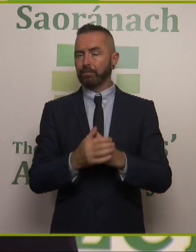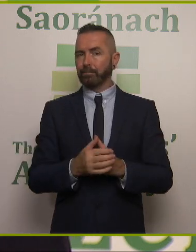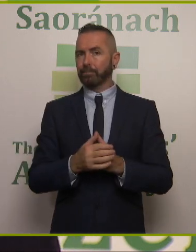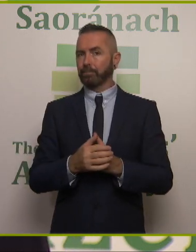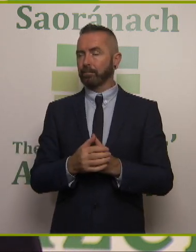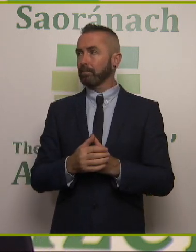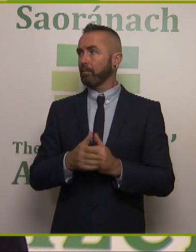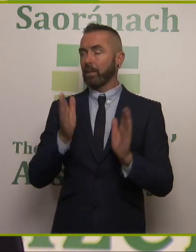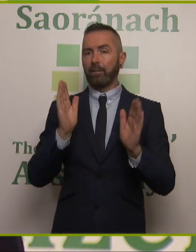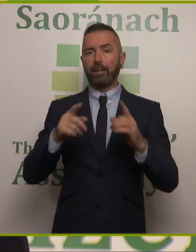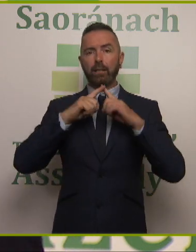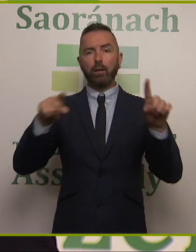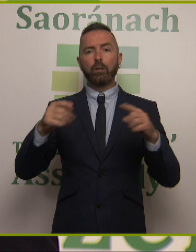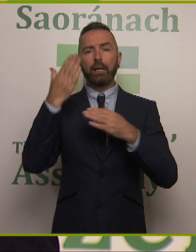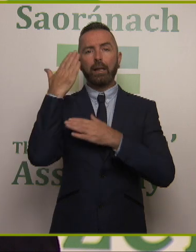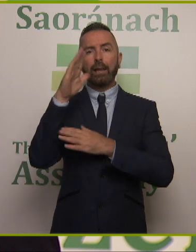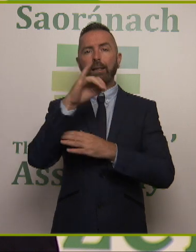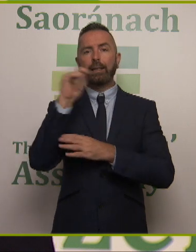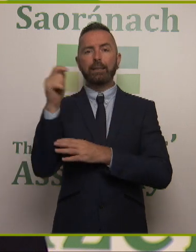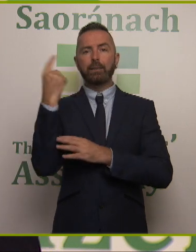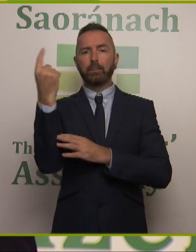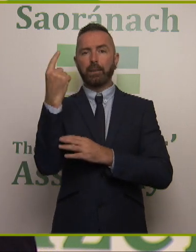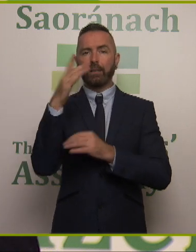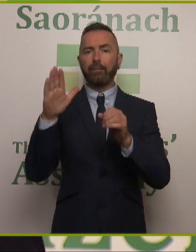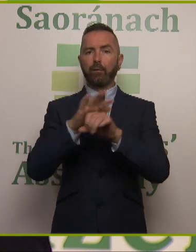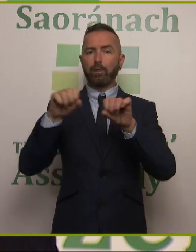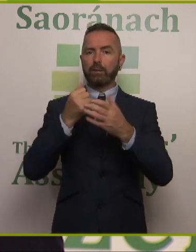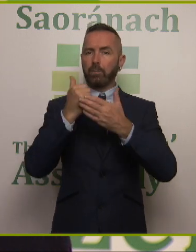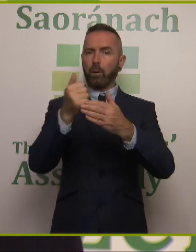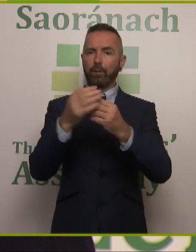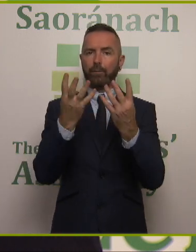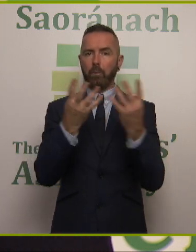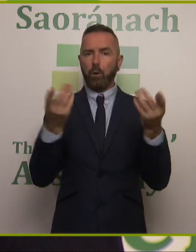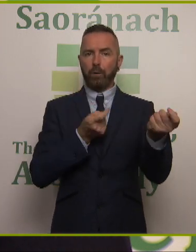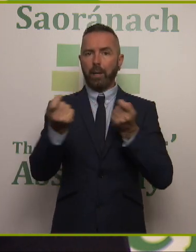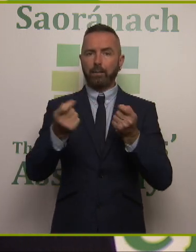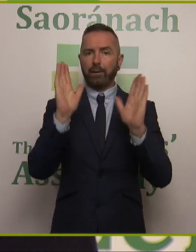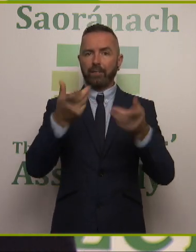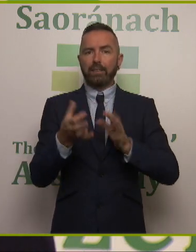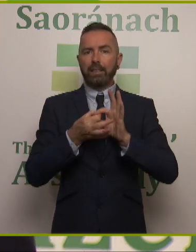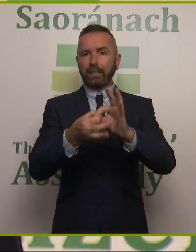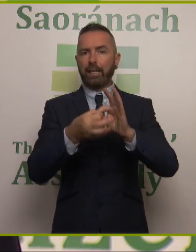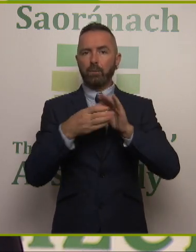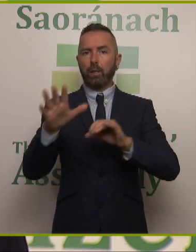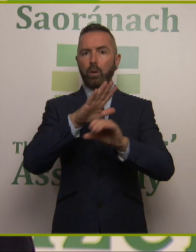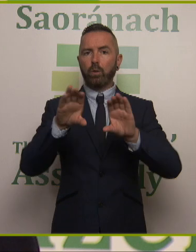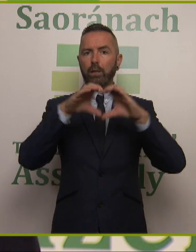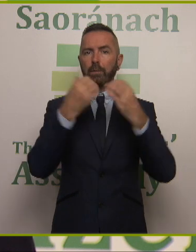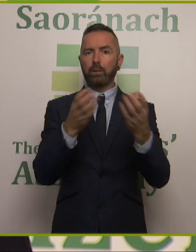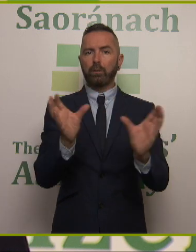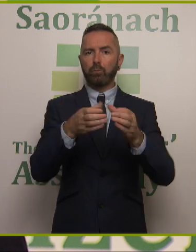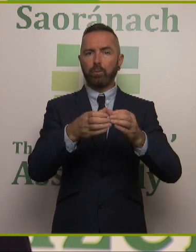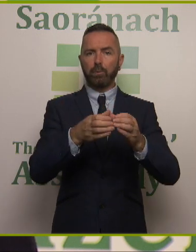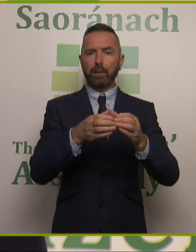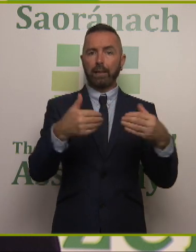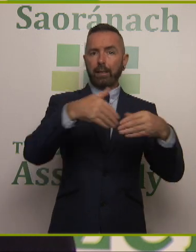having launched the Let It Be initiative with the full support of his Group Water Scheme Board of Management. He engaged with the local community groups, including a local men's